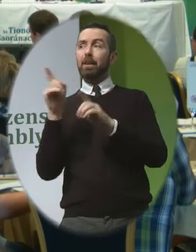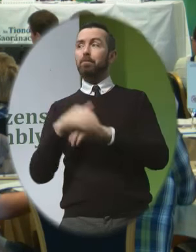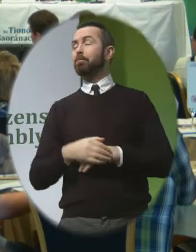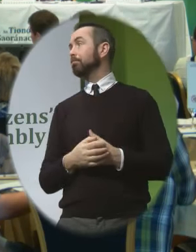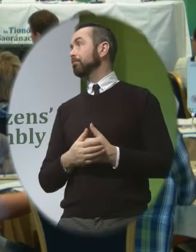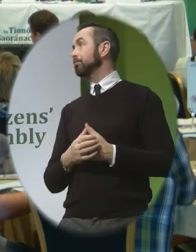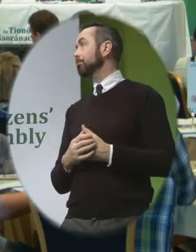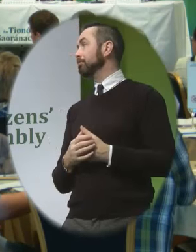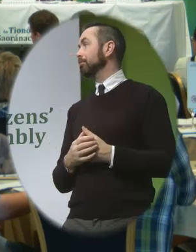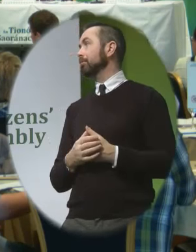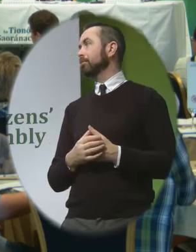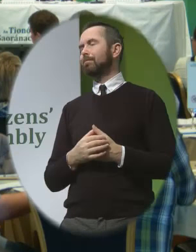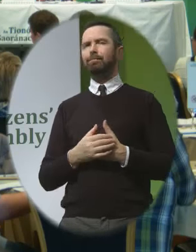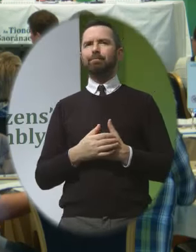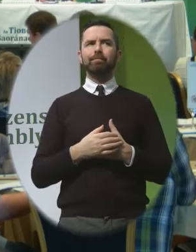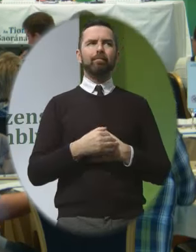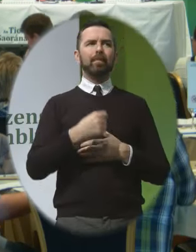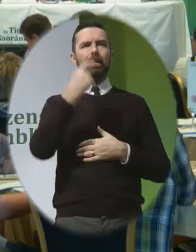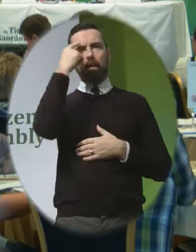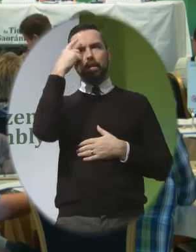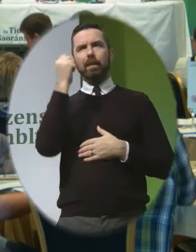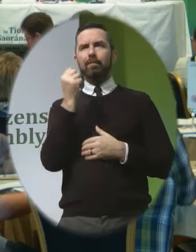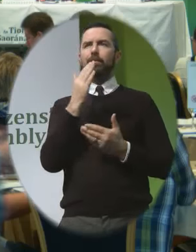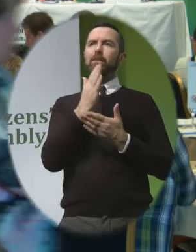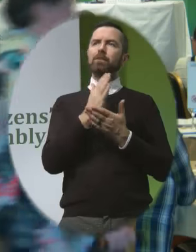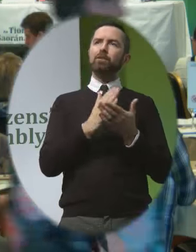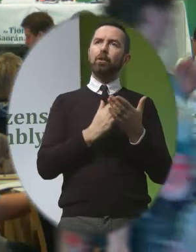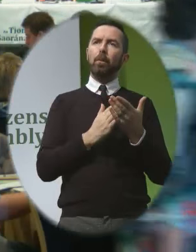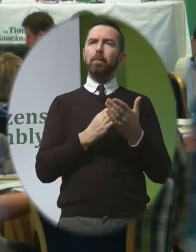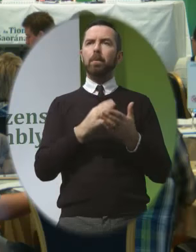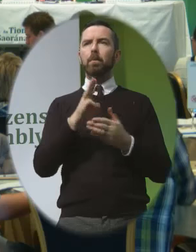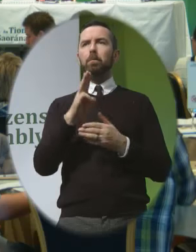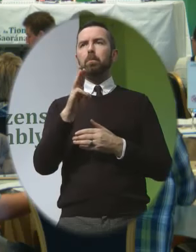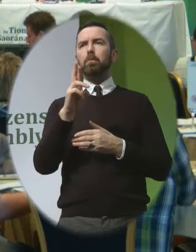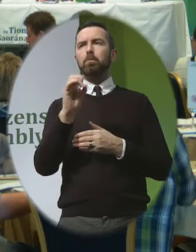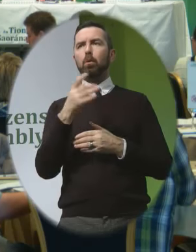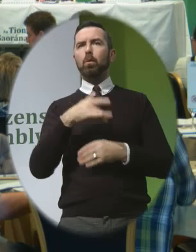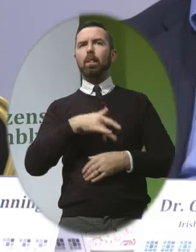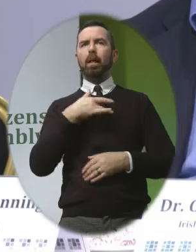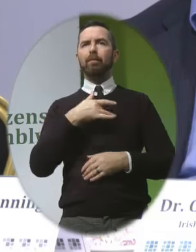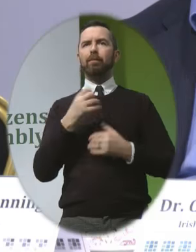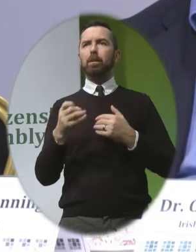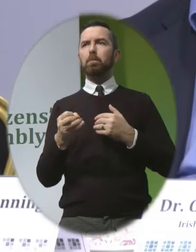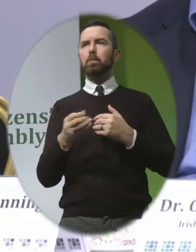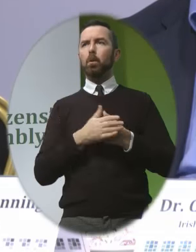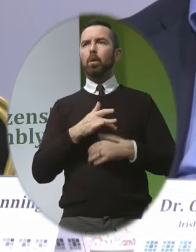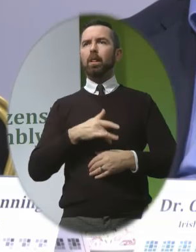I think there have been obviously some pro-life perspectives presented to you